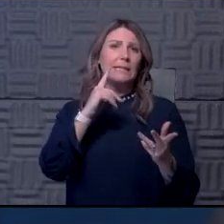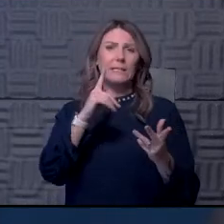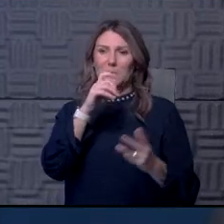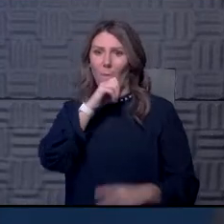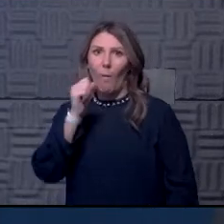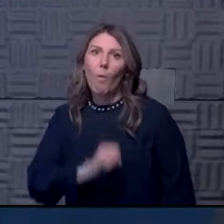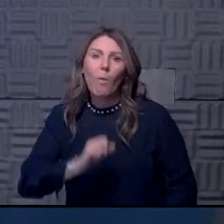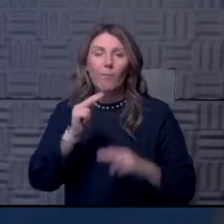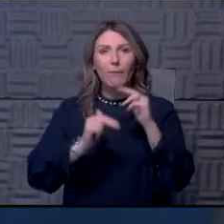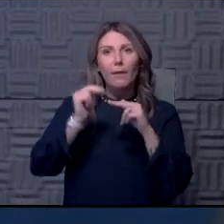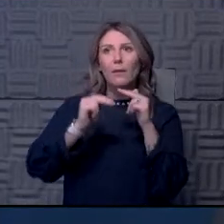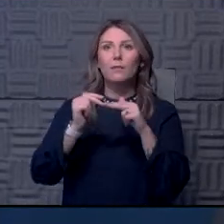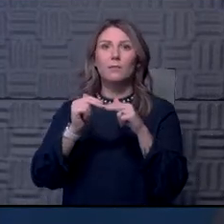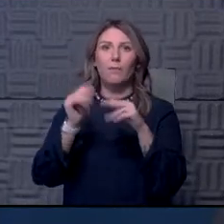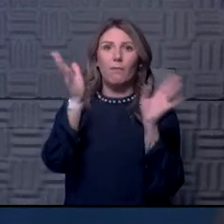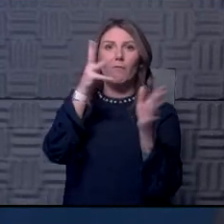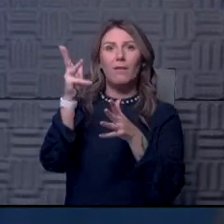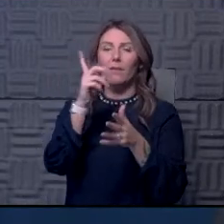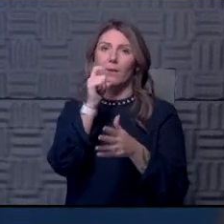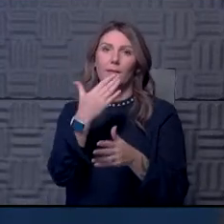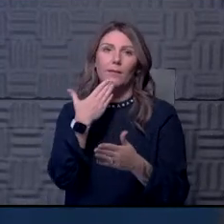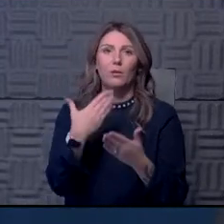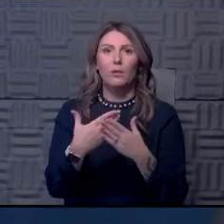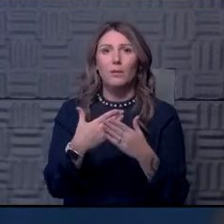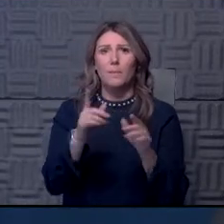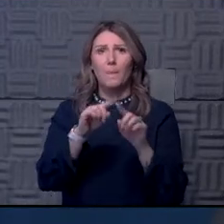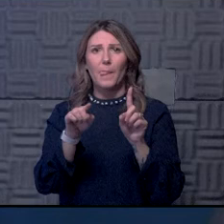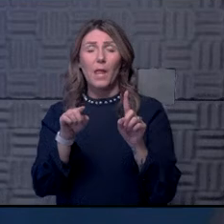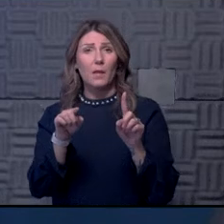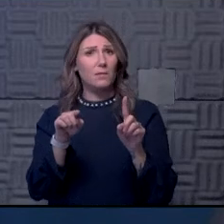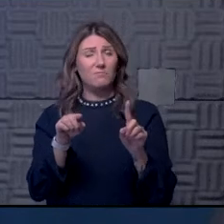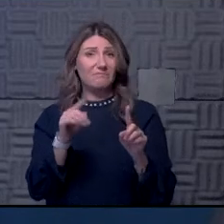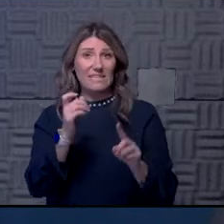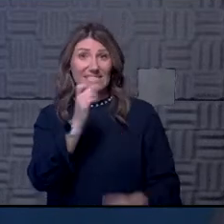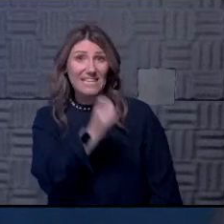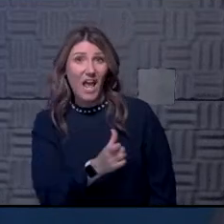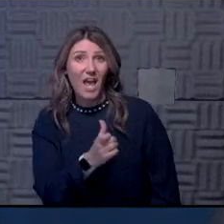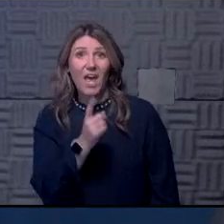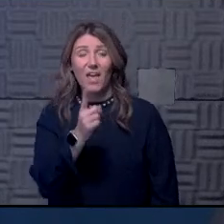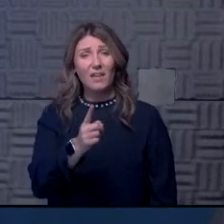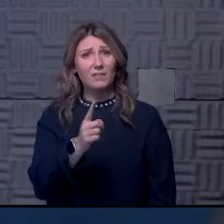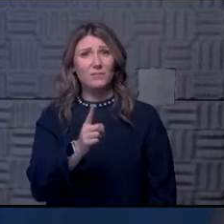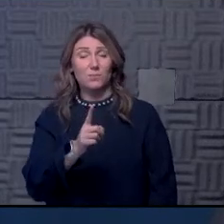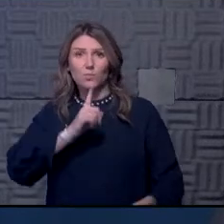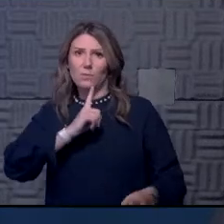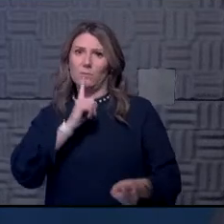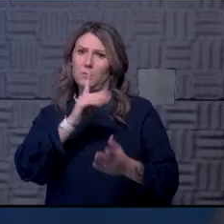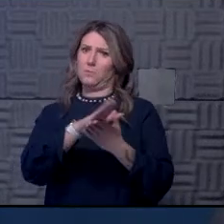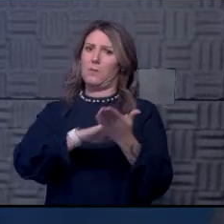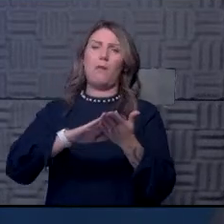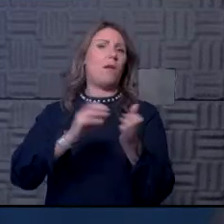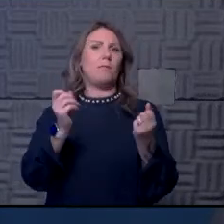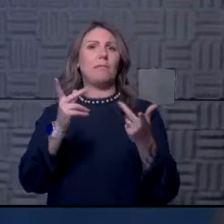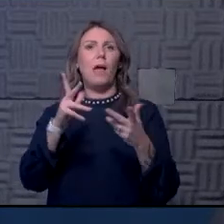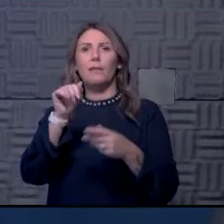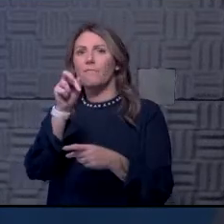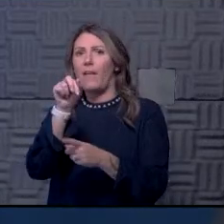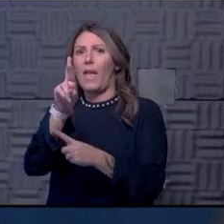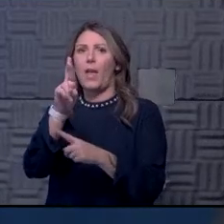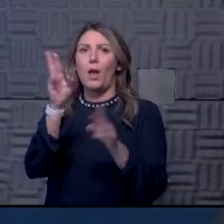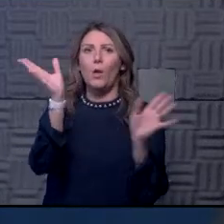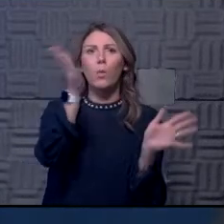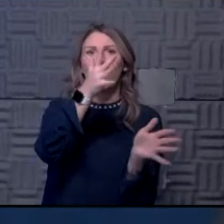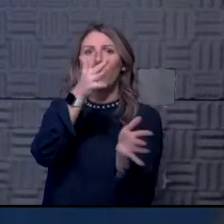that the, uh, the ventilation system, uh, might also be dated, but it's, uh, it's, it's a substantial amount of air that moves through that building and